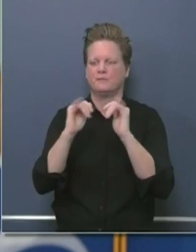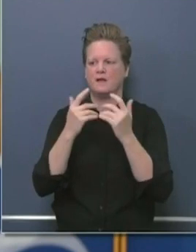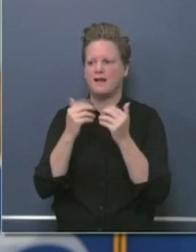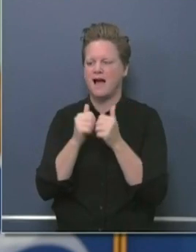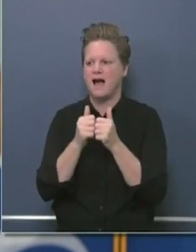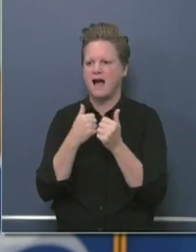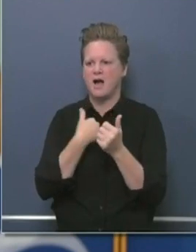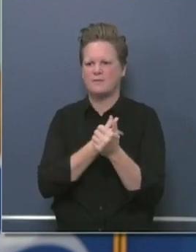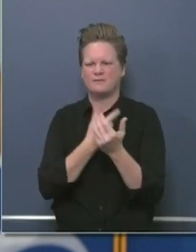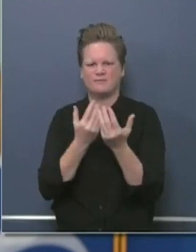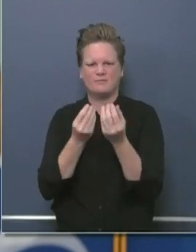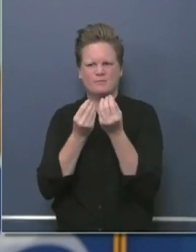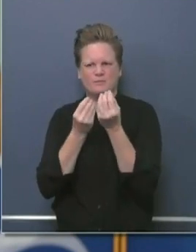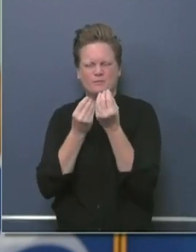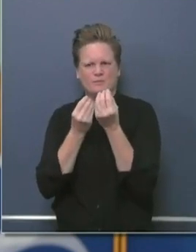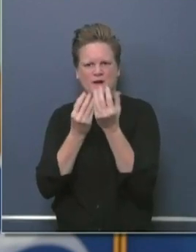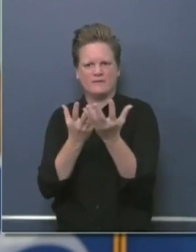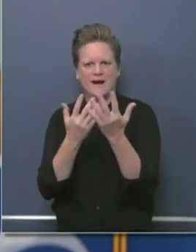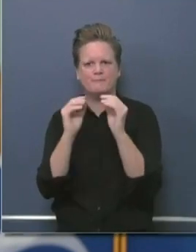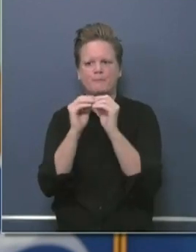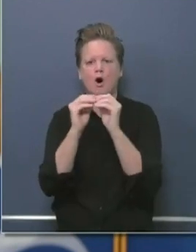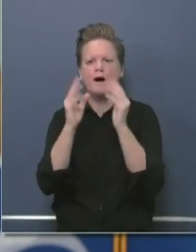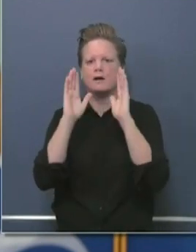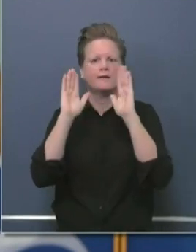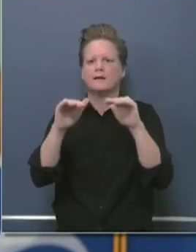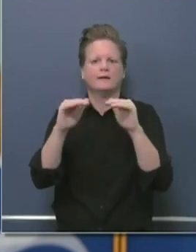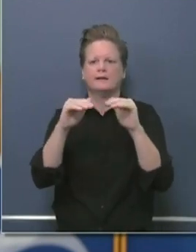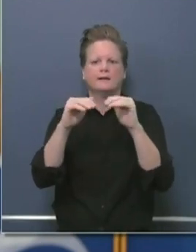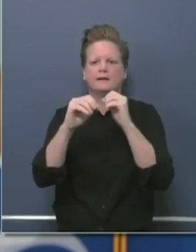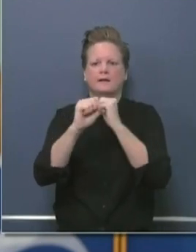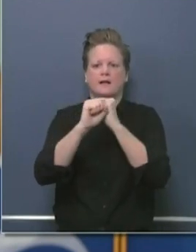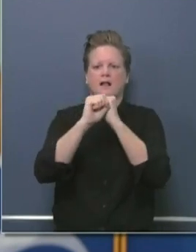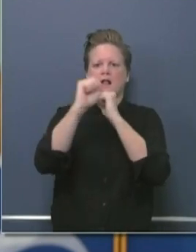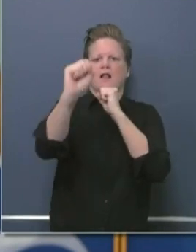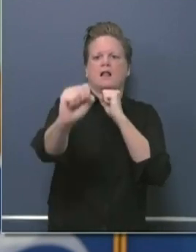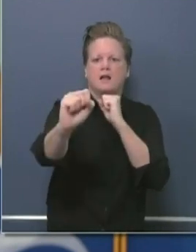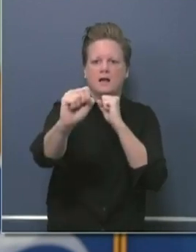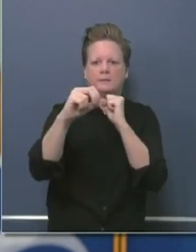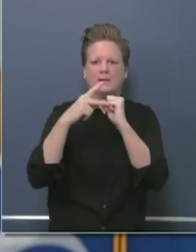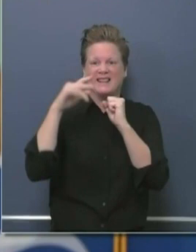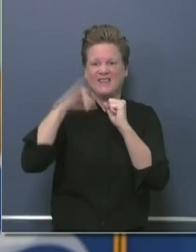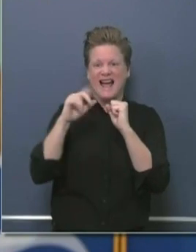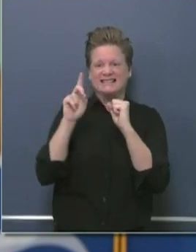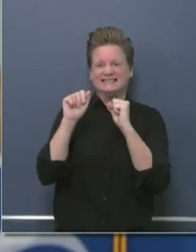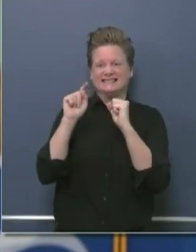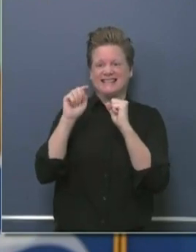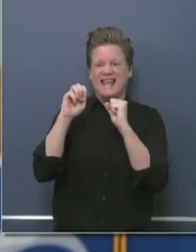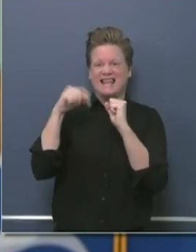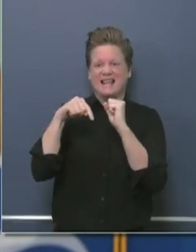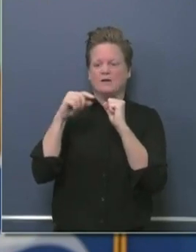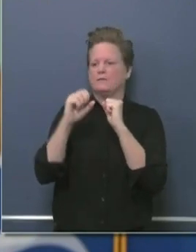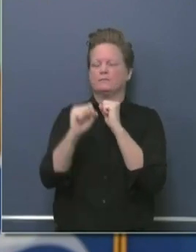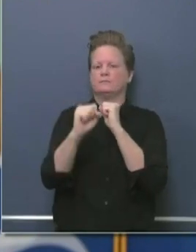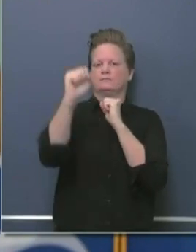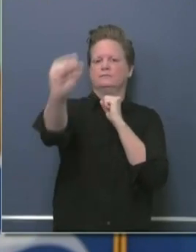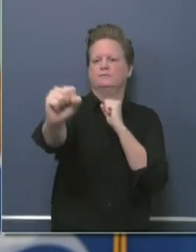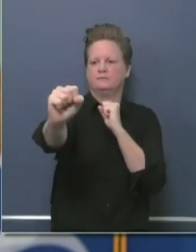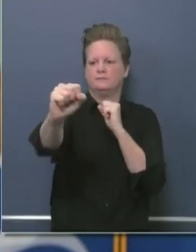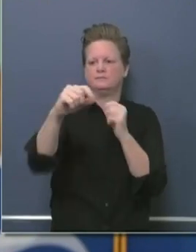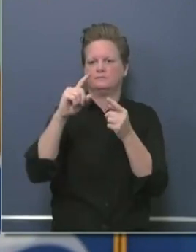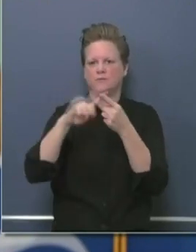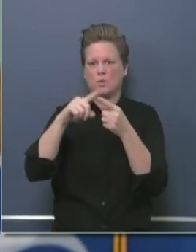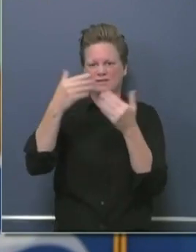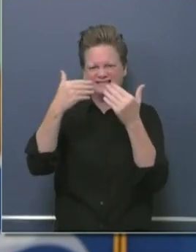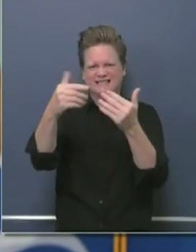more time will give us a little bit more time as well to provide more clarity through the end of this month. So that's the framework